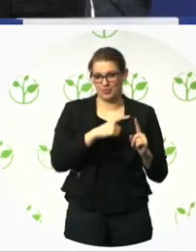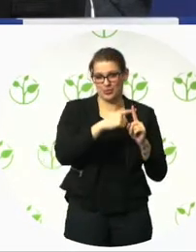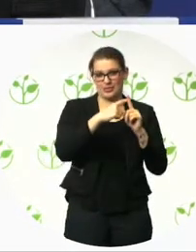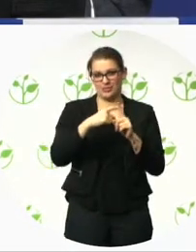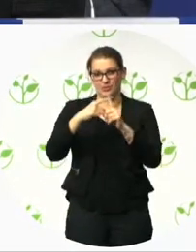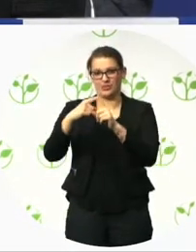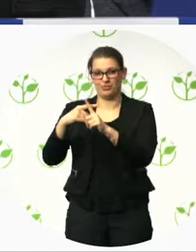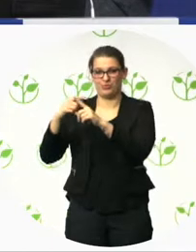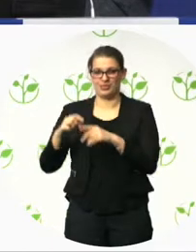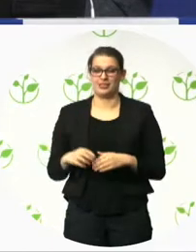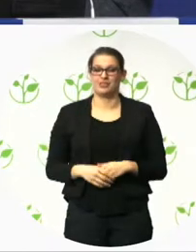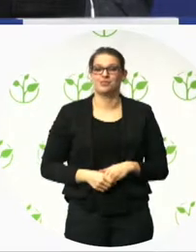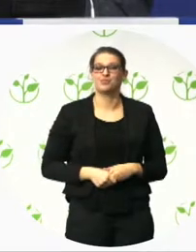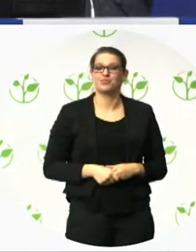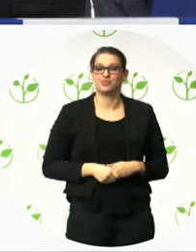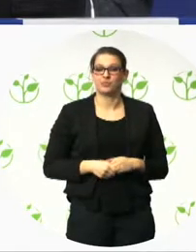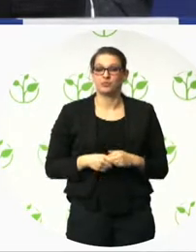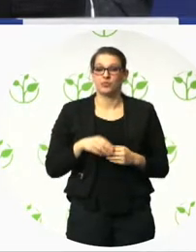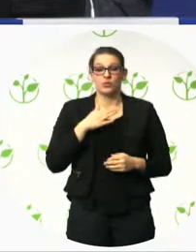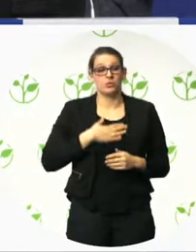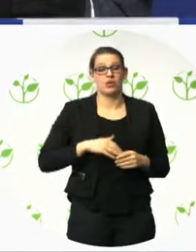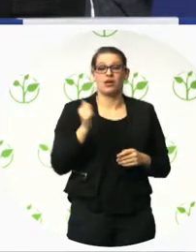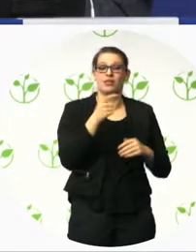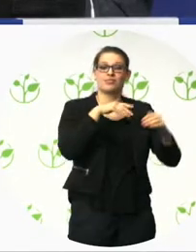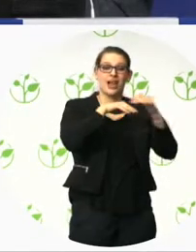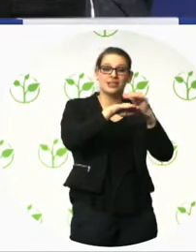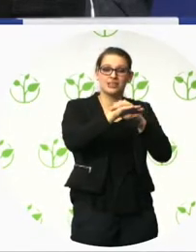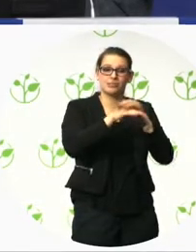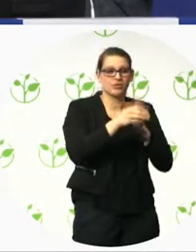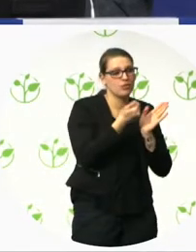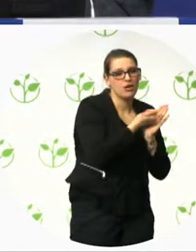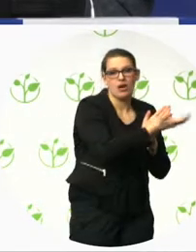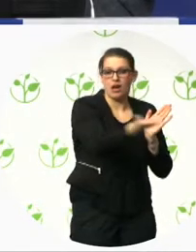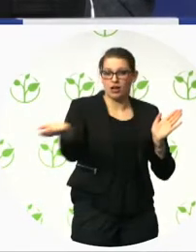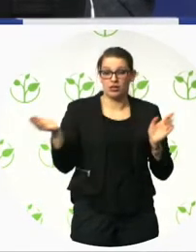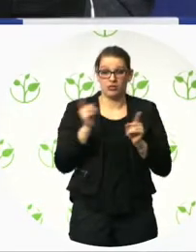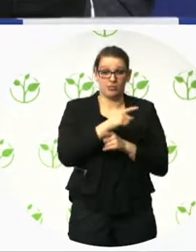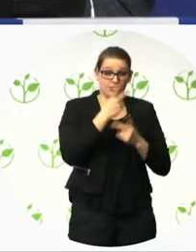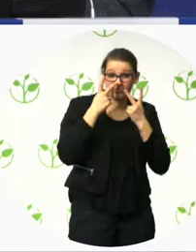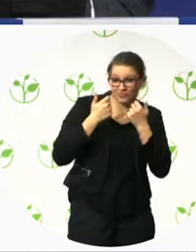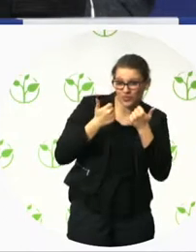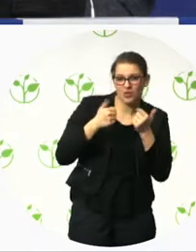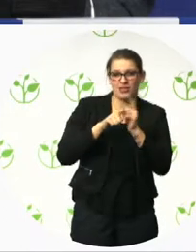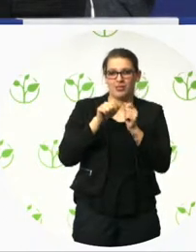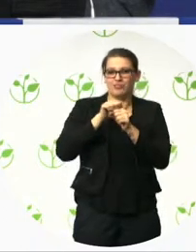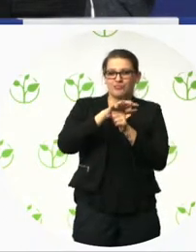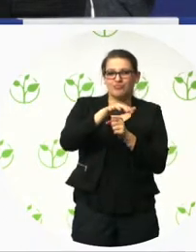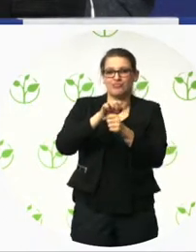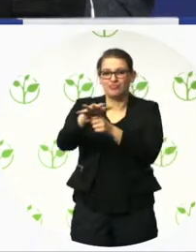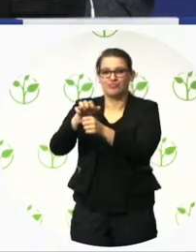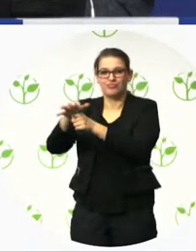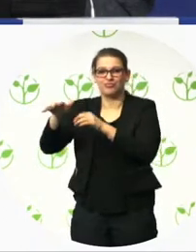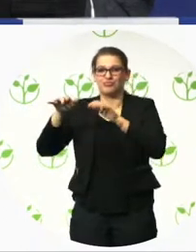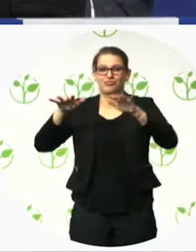The footpaths are missing links in local infrastructure. Interdisciplinary work inspires to